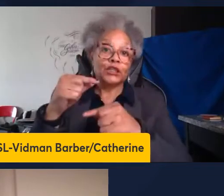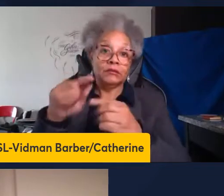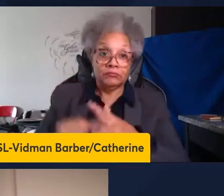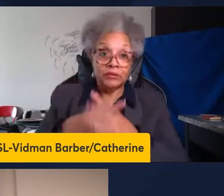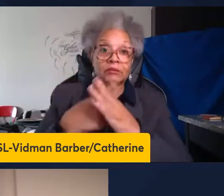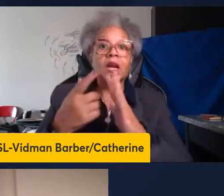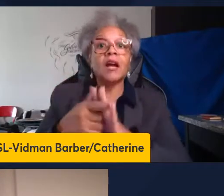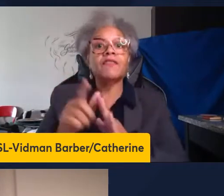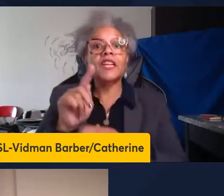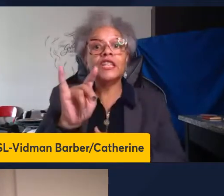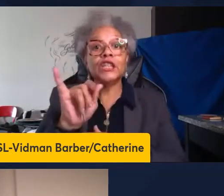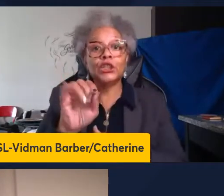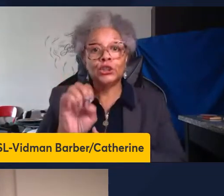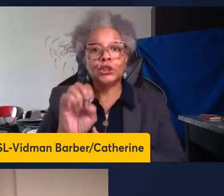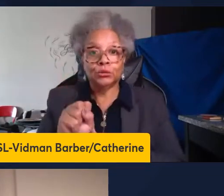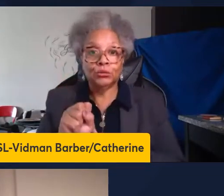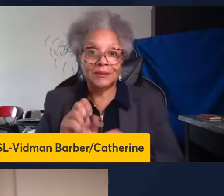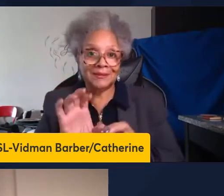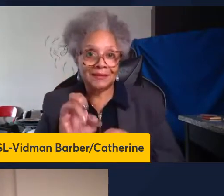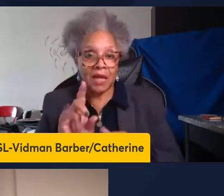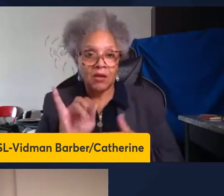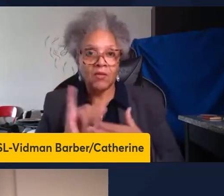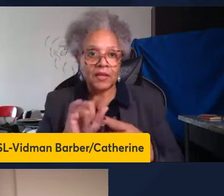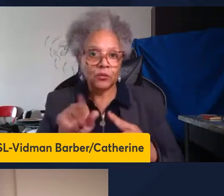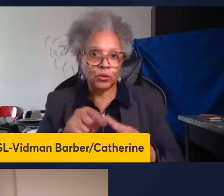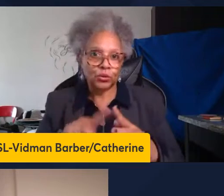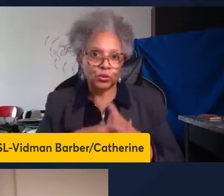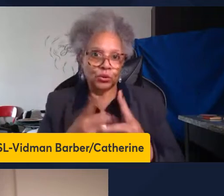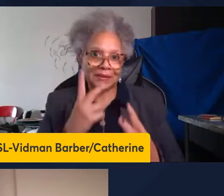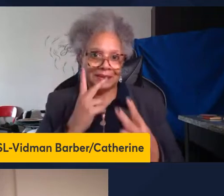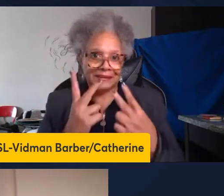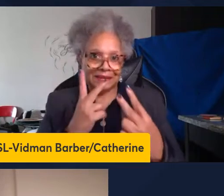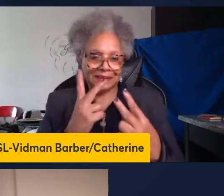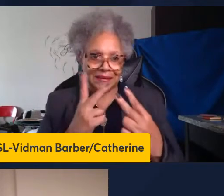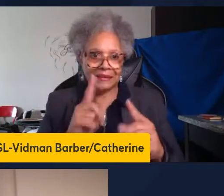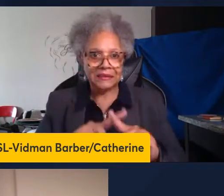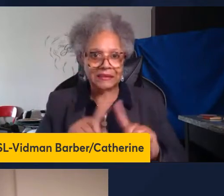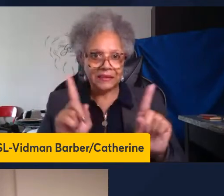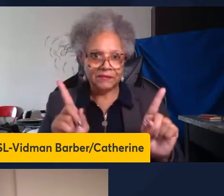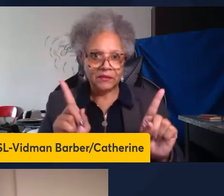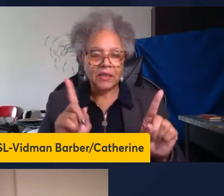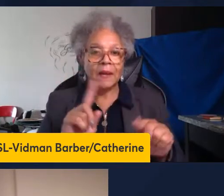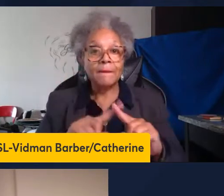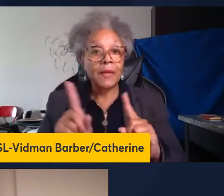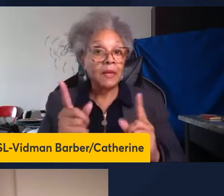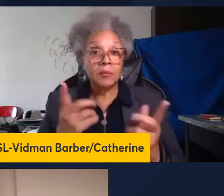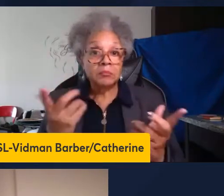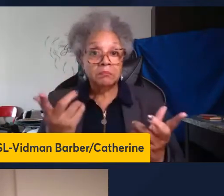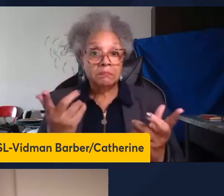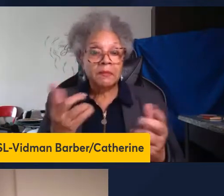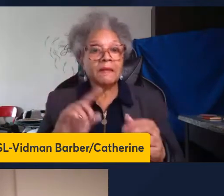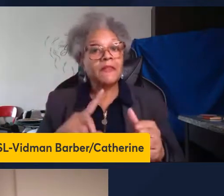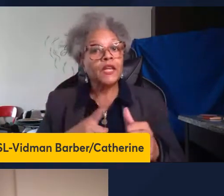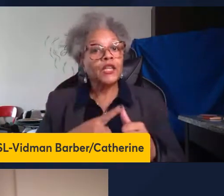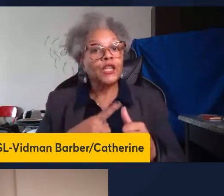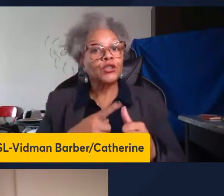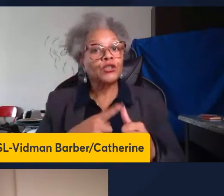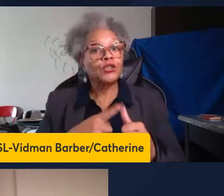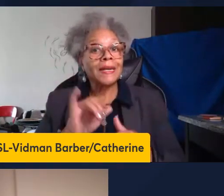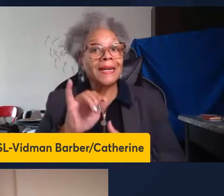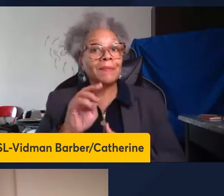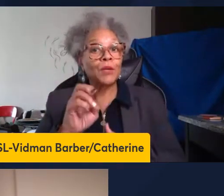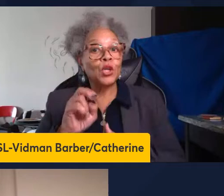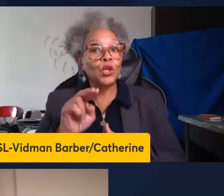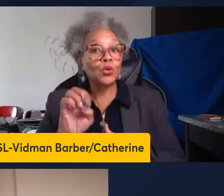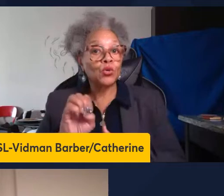resident cells then that's when we start seeing the differences but otherwise in the initial immune response so